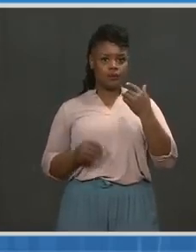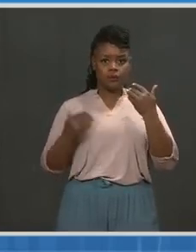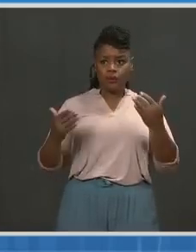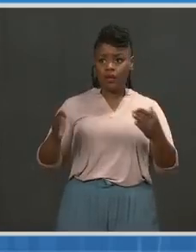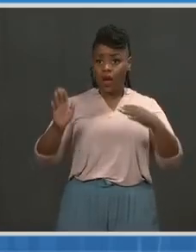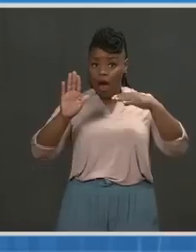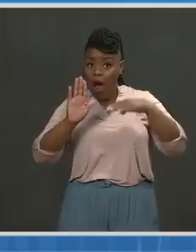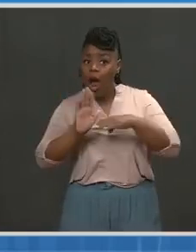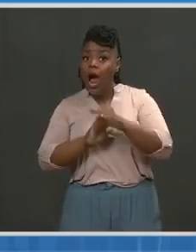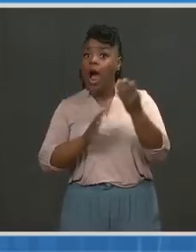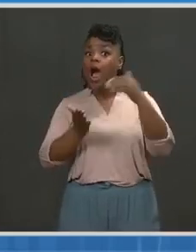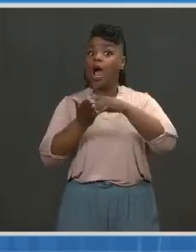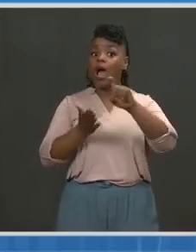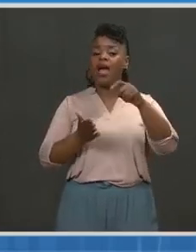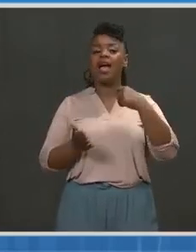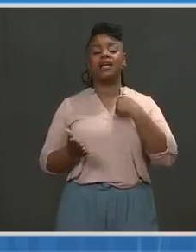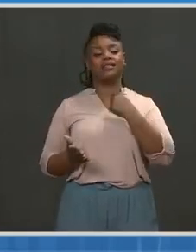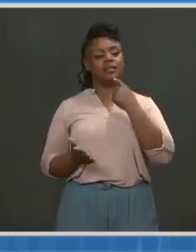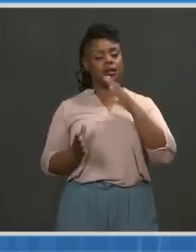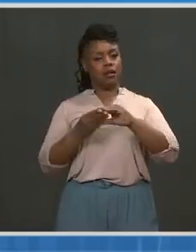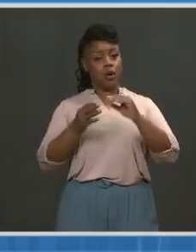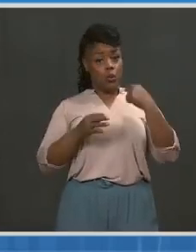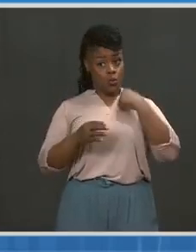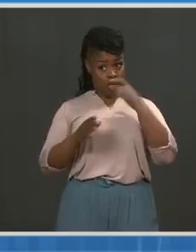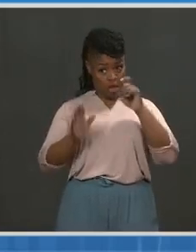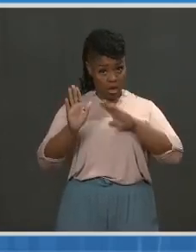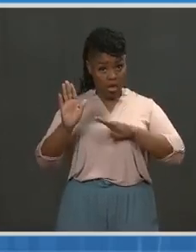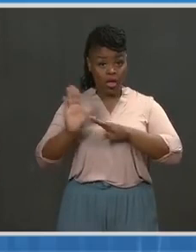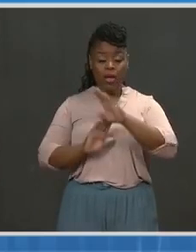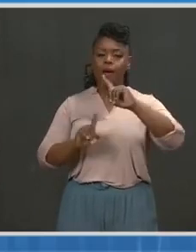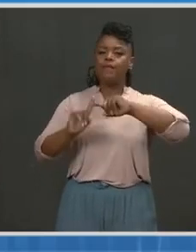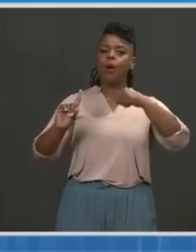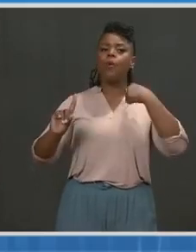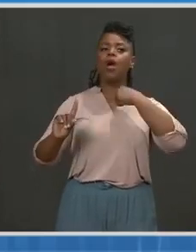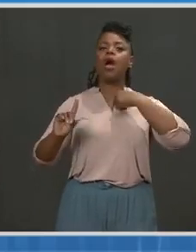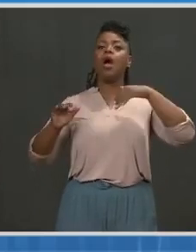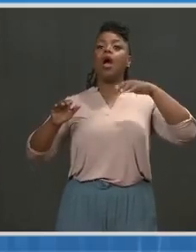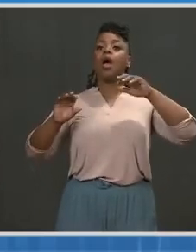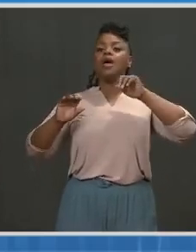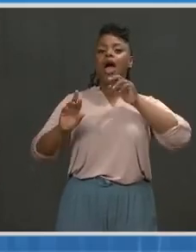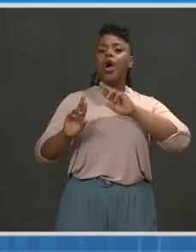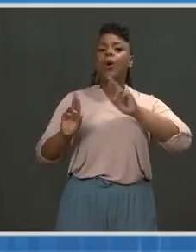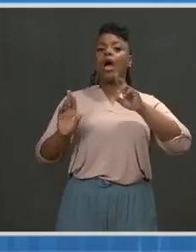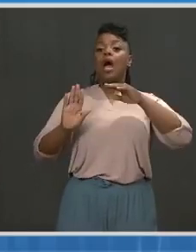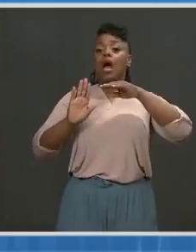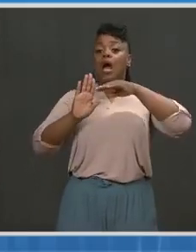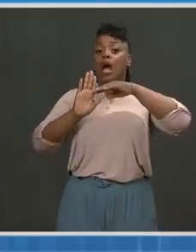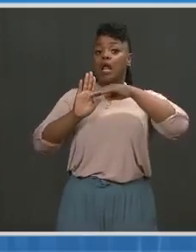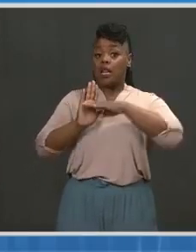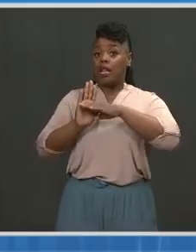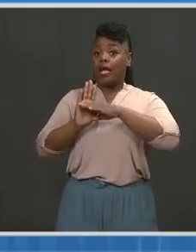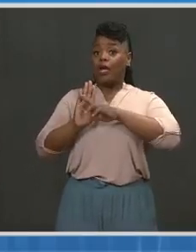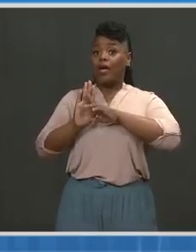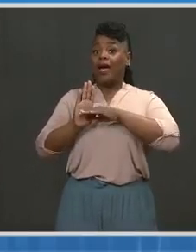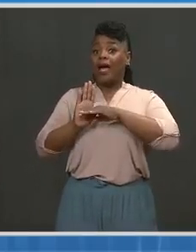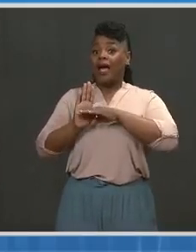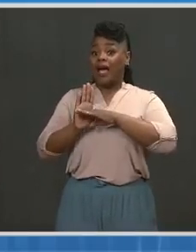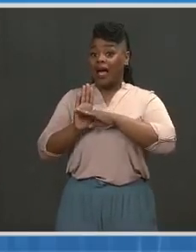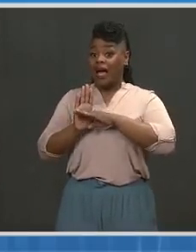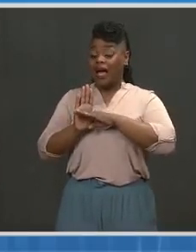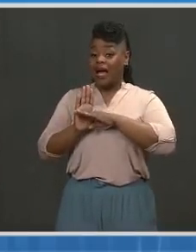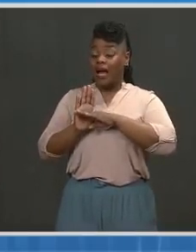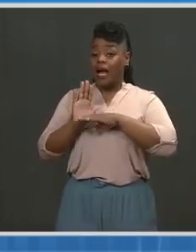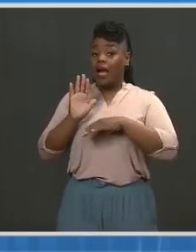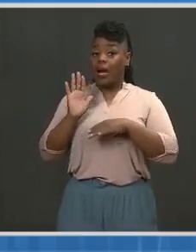My response is really more like we are at the corner. Whether or not we're going to be turning that corner still remains to be